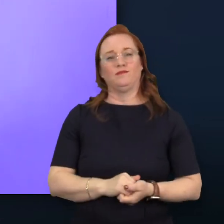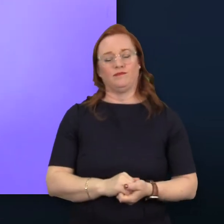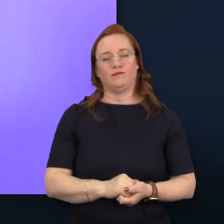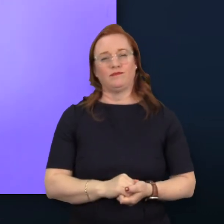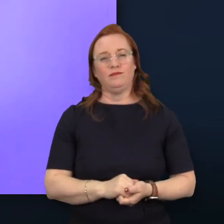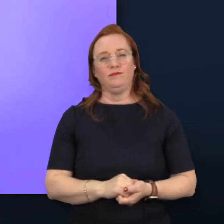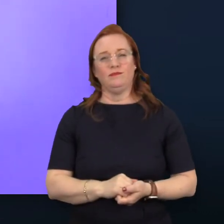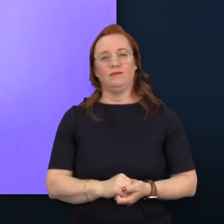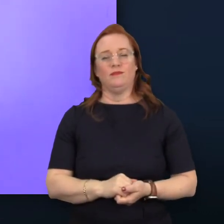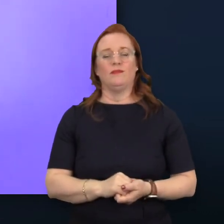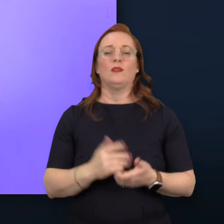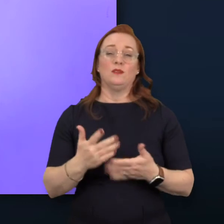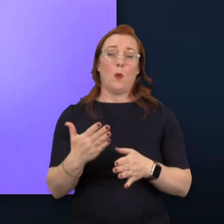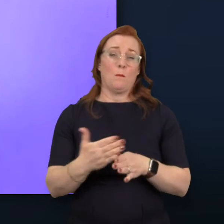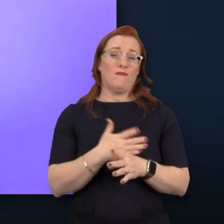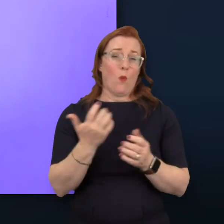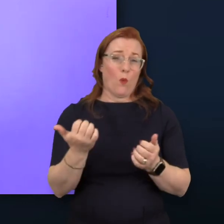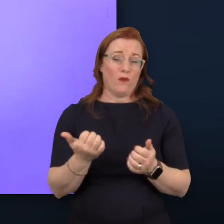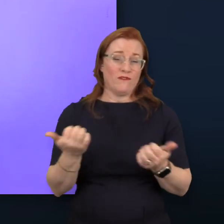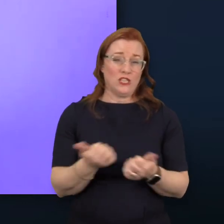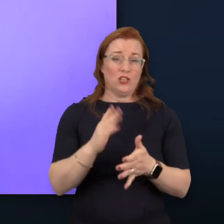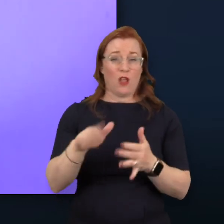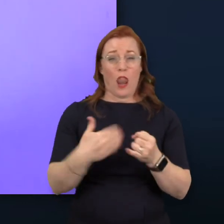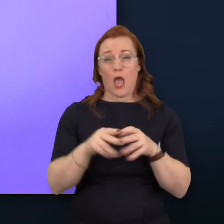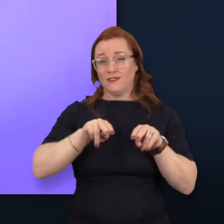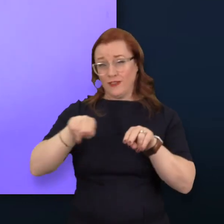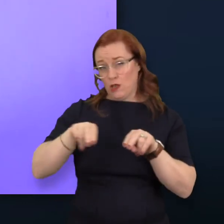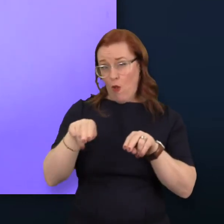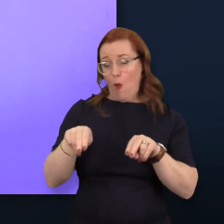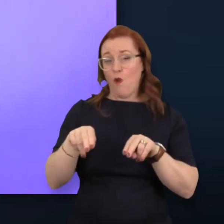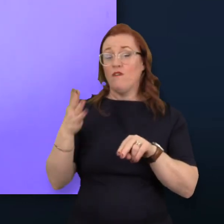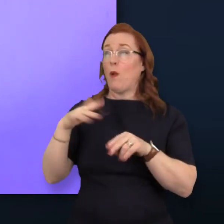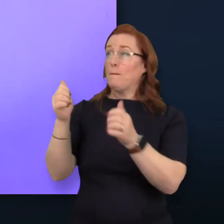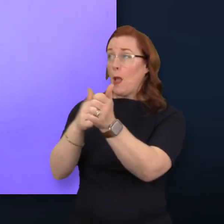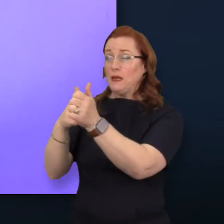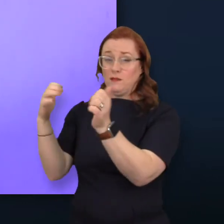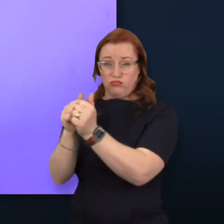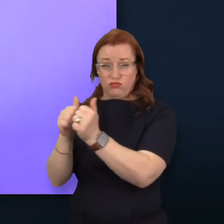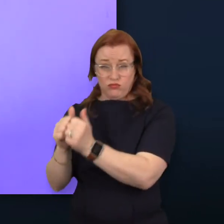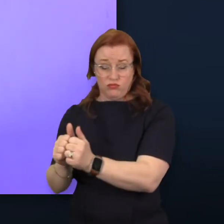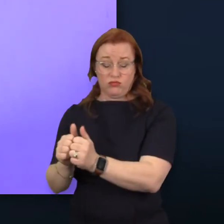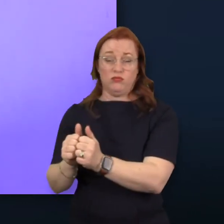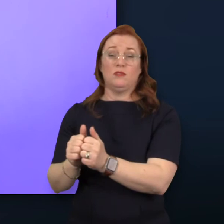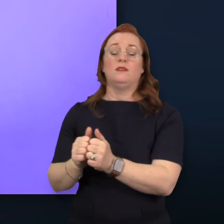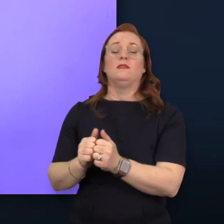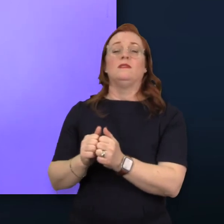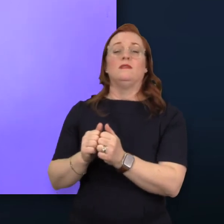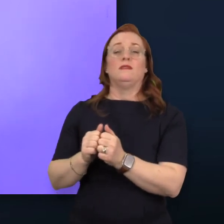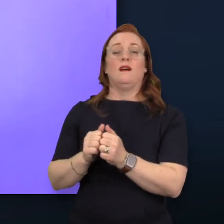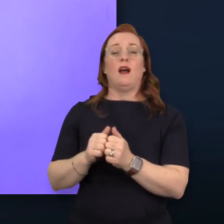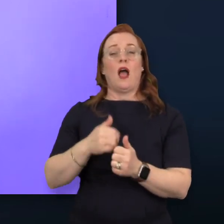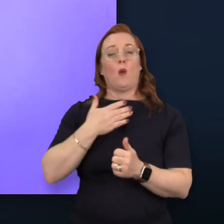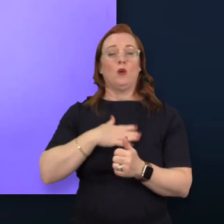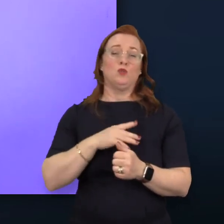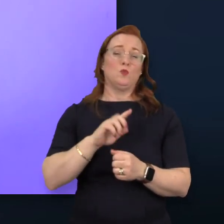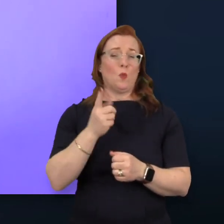But before moving to show you our endorsements from around the industry, I'd just like to